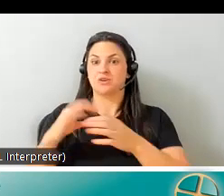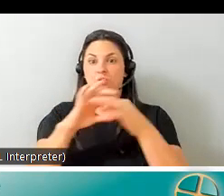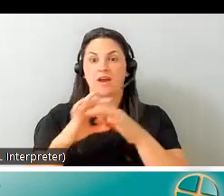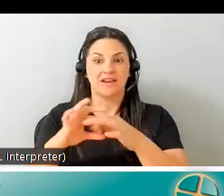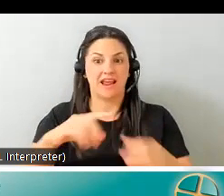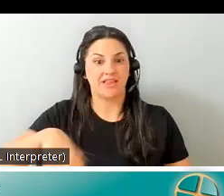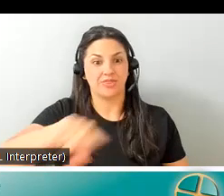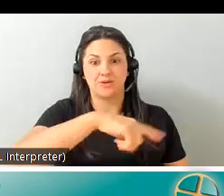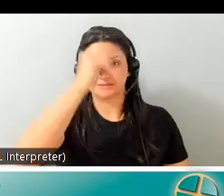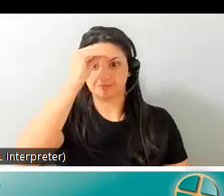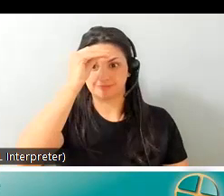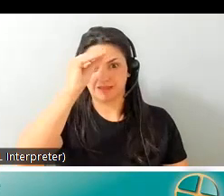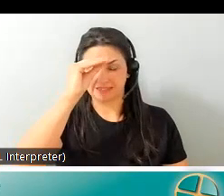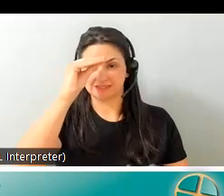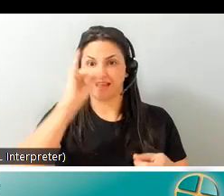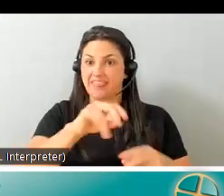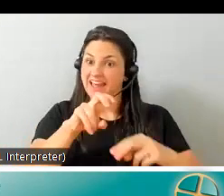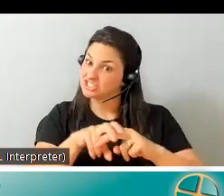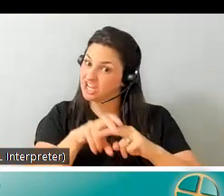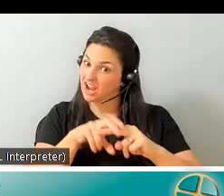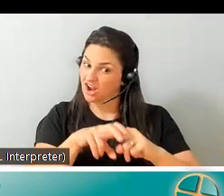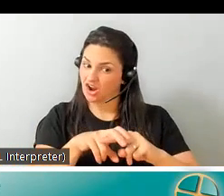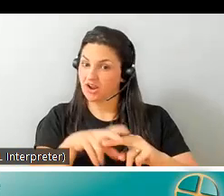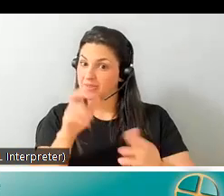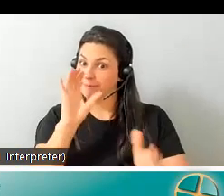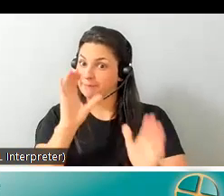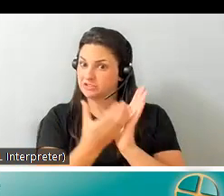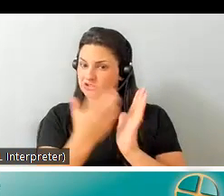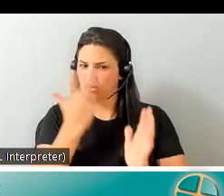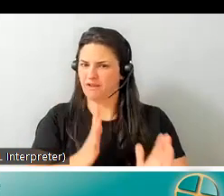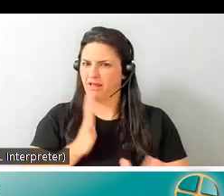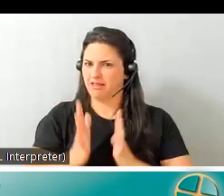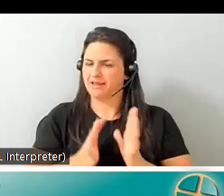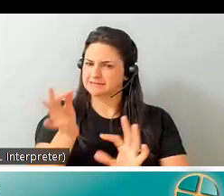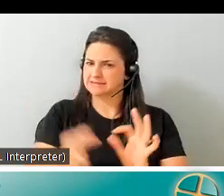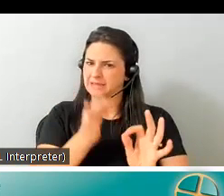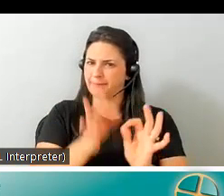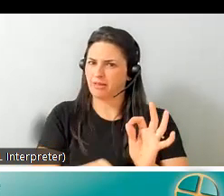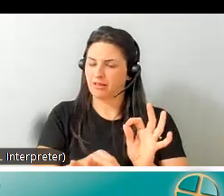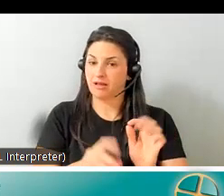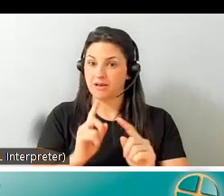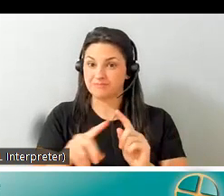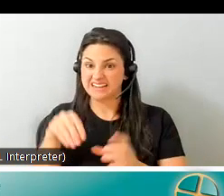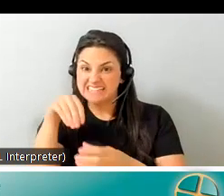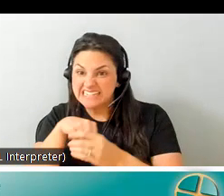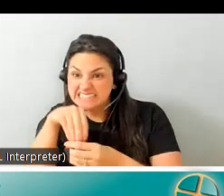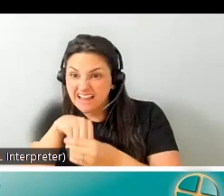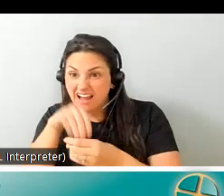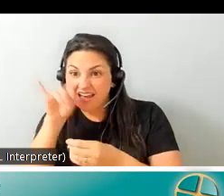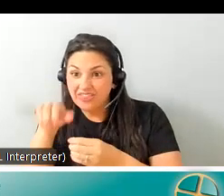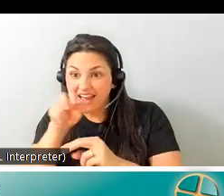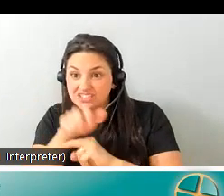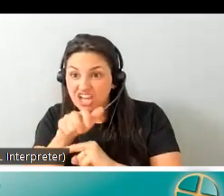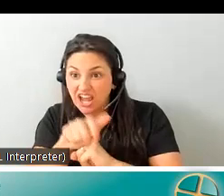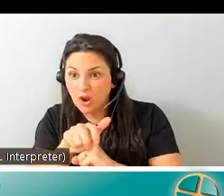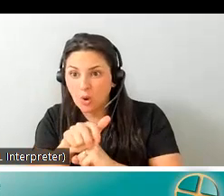chair which in the picture looked very very elegant and simple uh the stuff that was inside that adjustable height chair